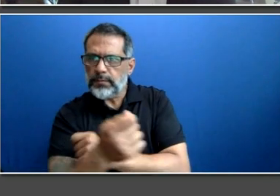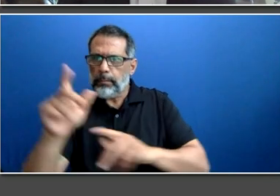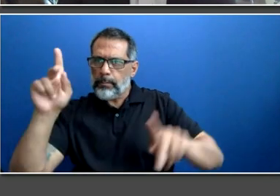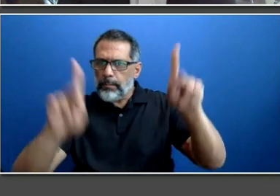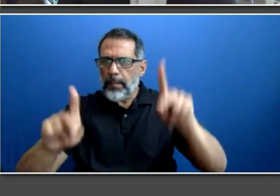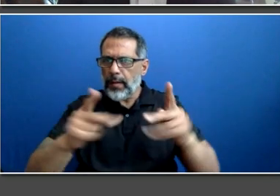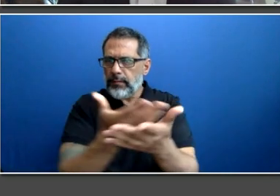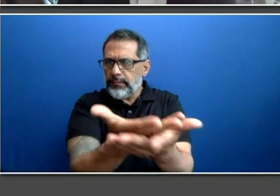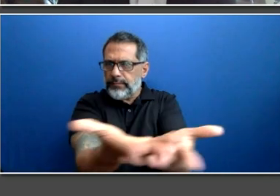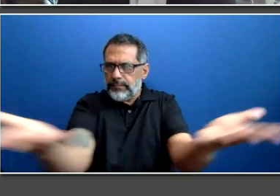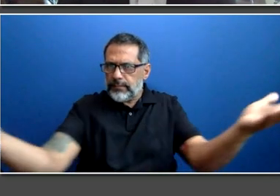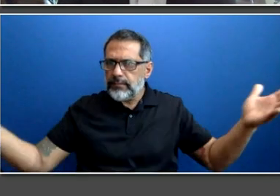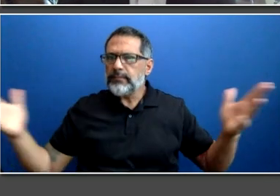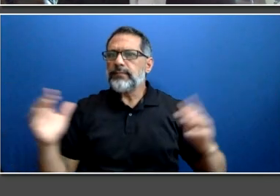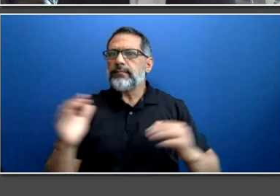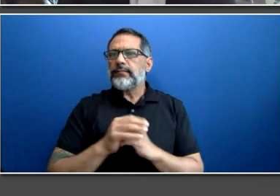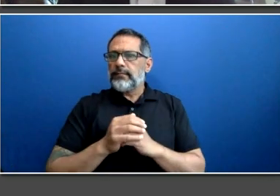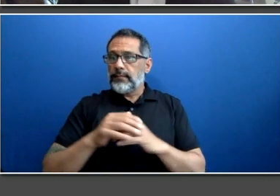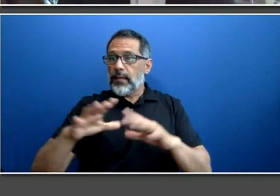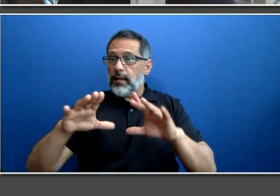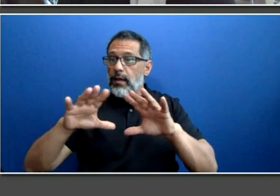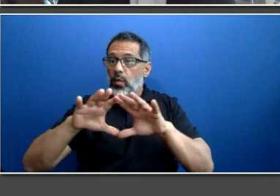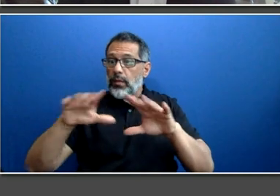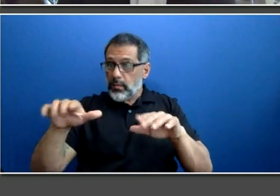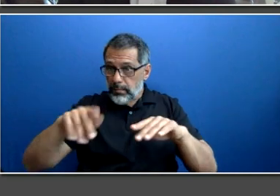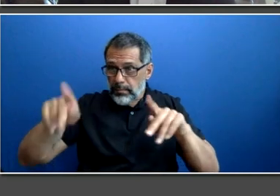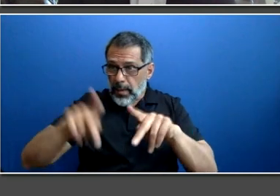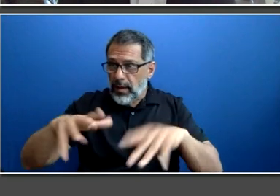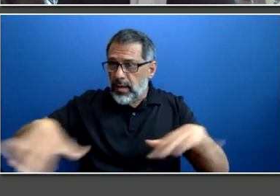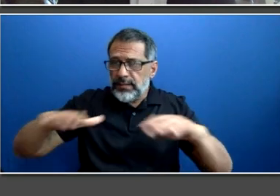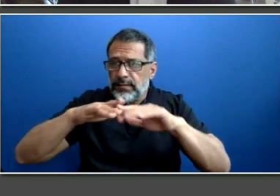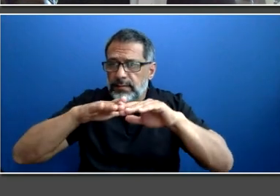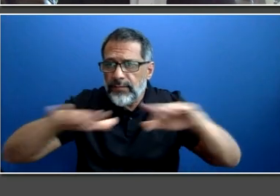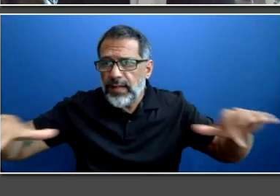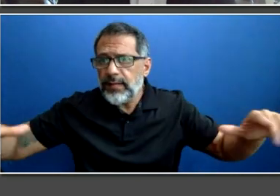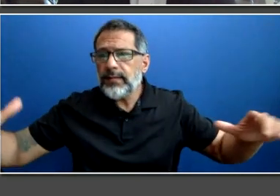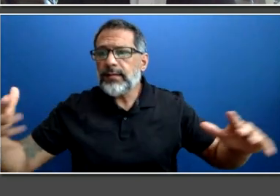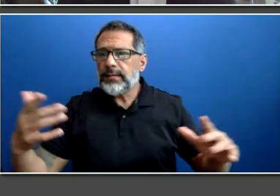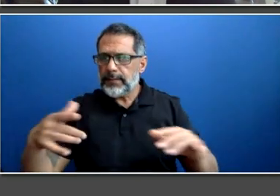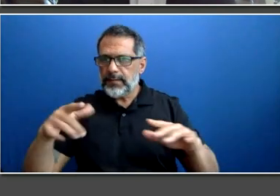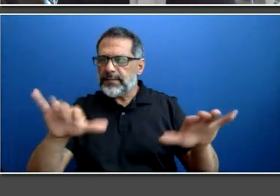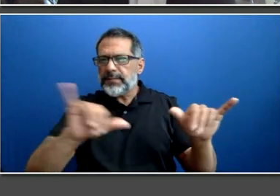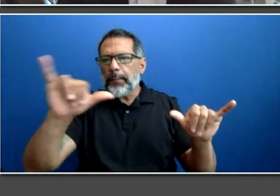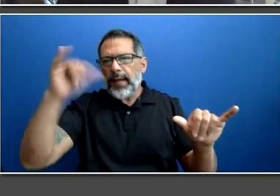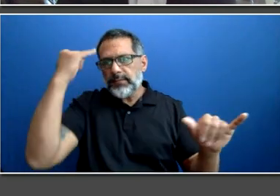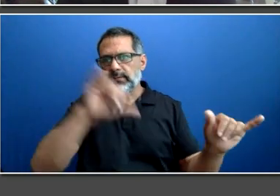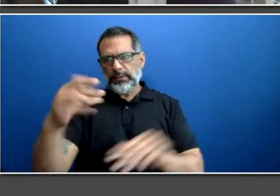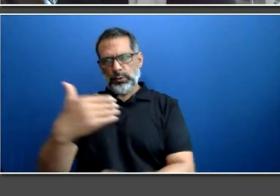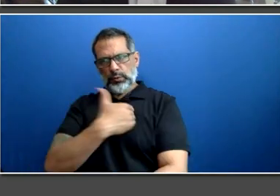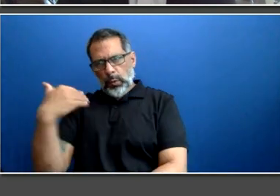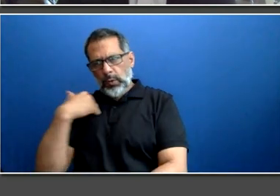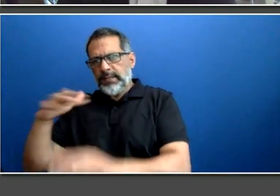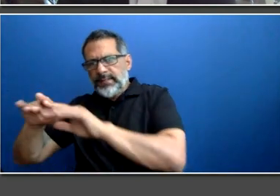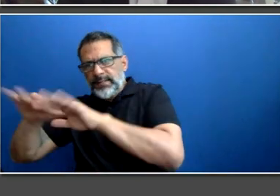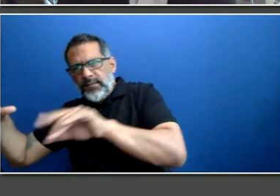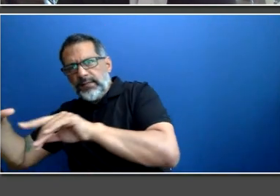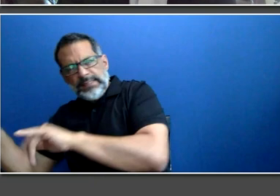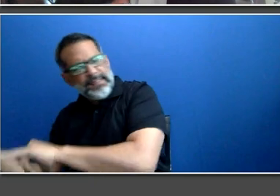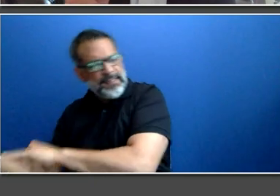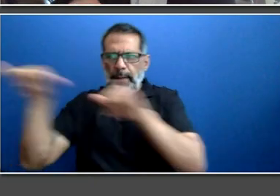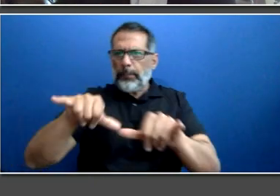that is better reflects the diversity of the city that we serve, and in turn enhances our relationship with our customers.